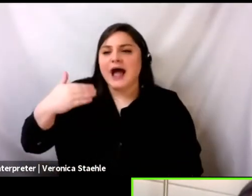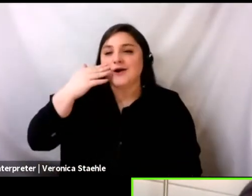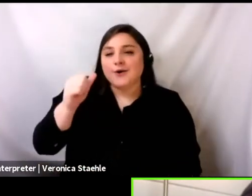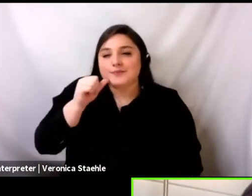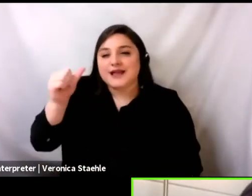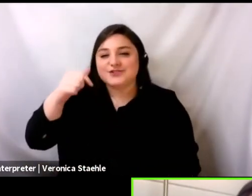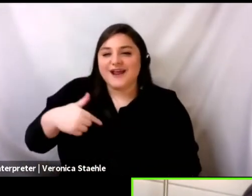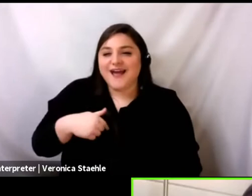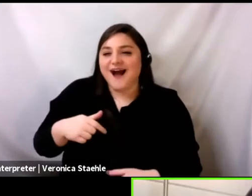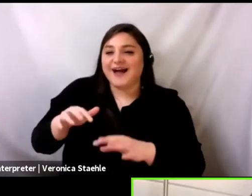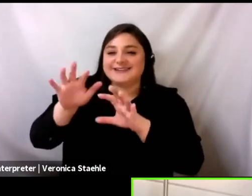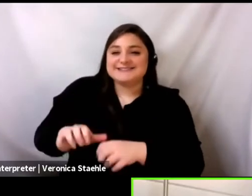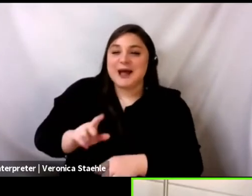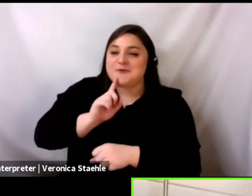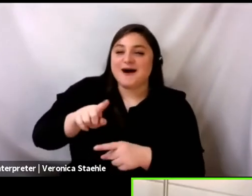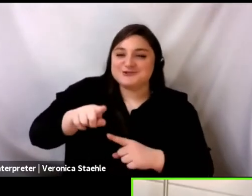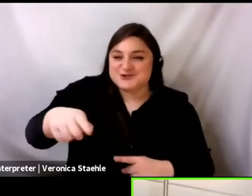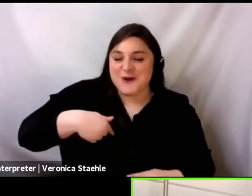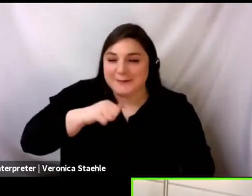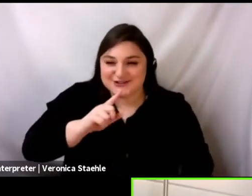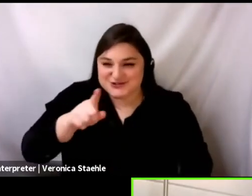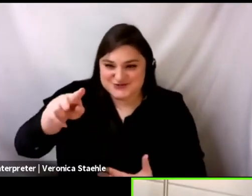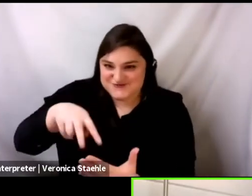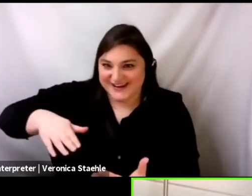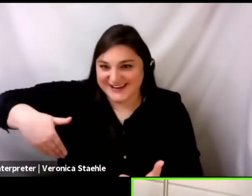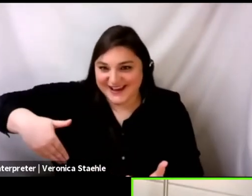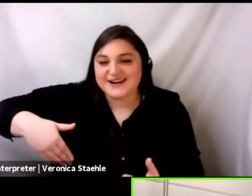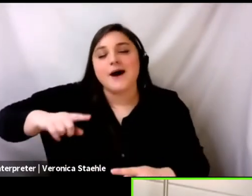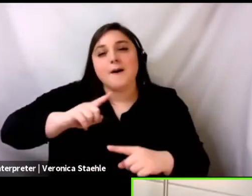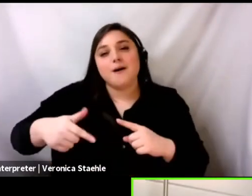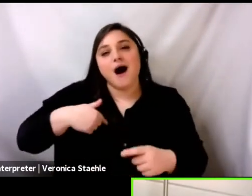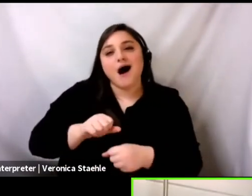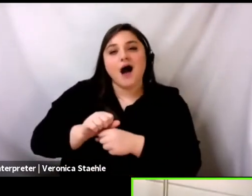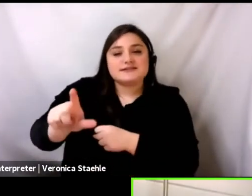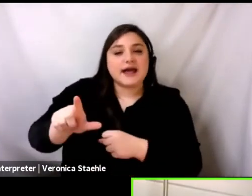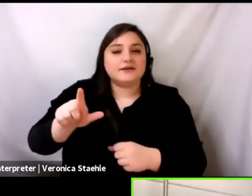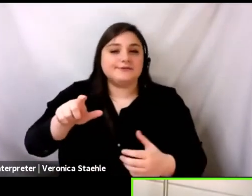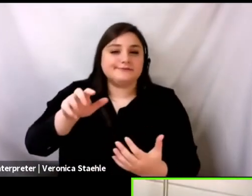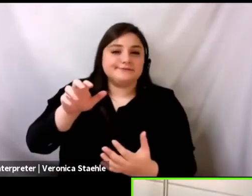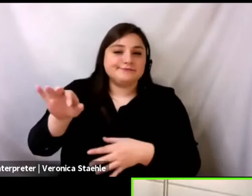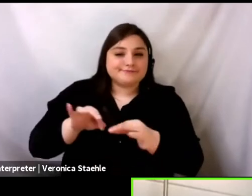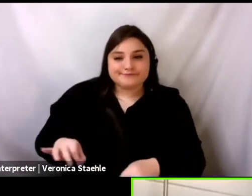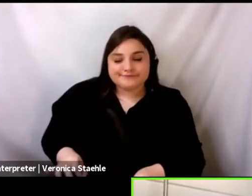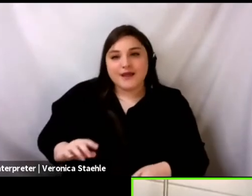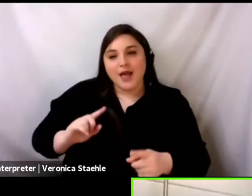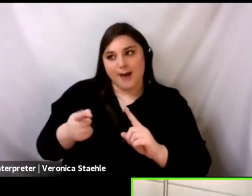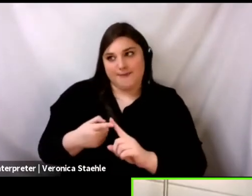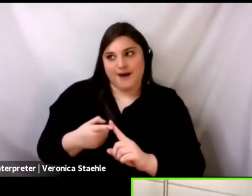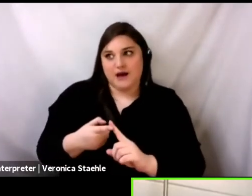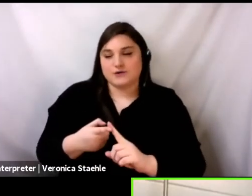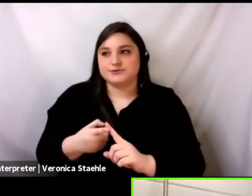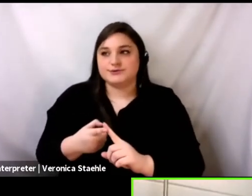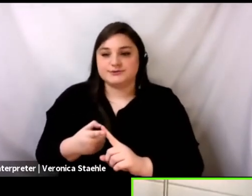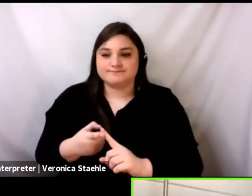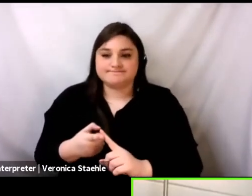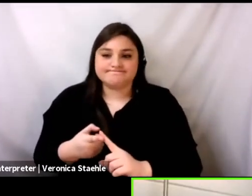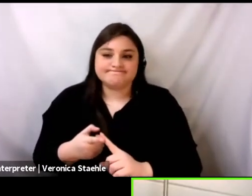I don't think you've, you've gotten to my missive yet, but it's about, you know, some of my feelings around how we think about, um,